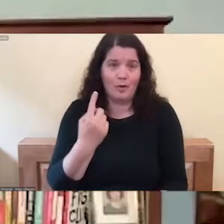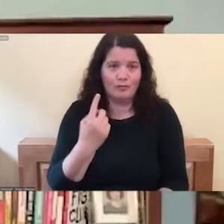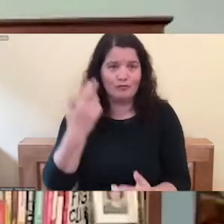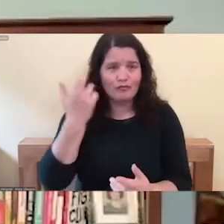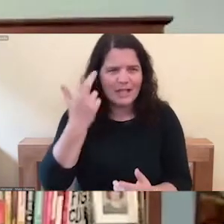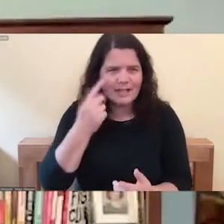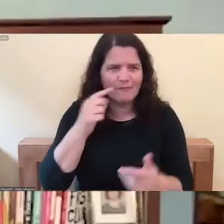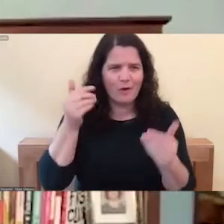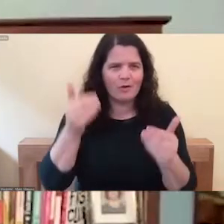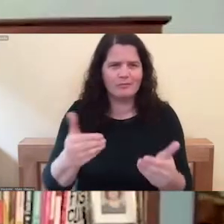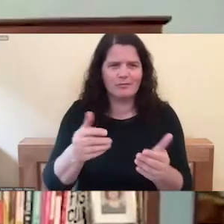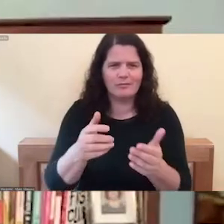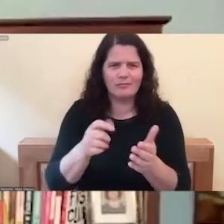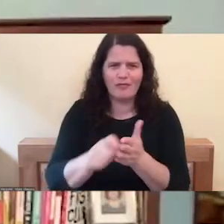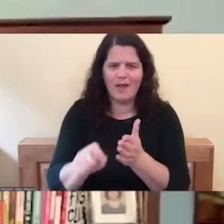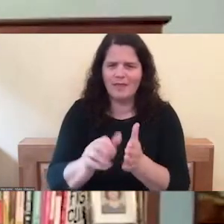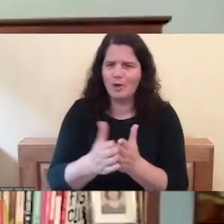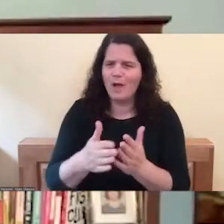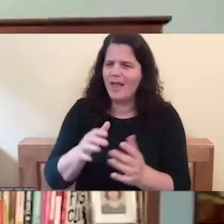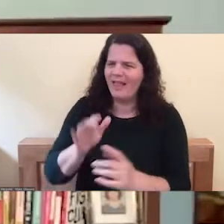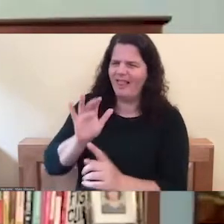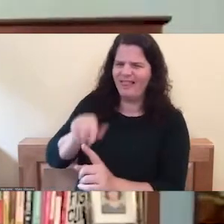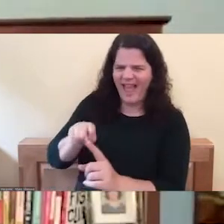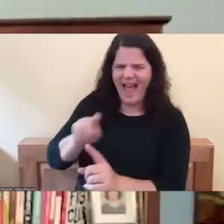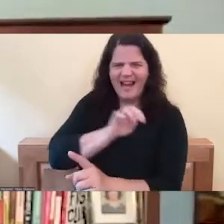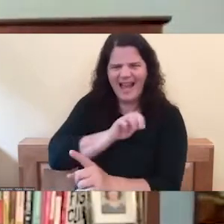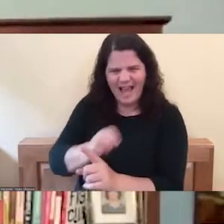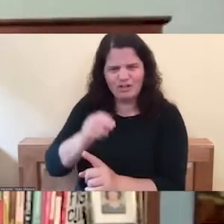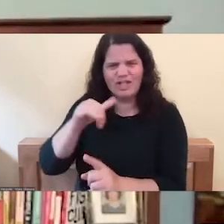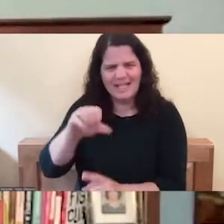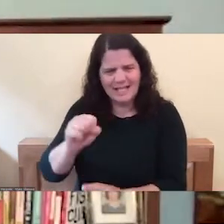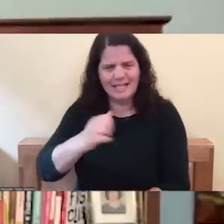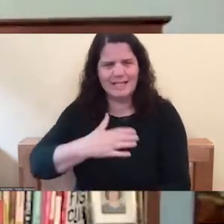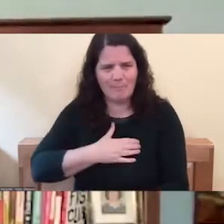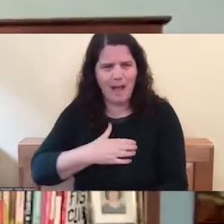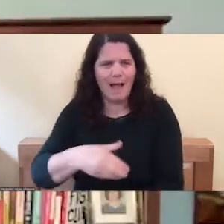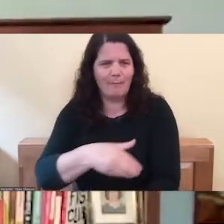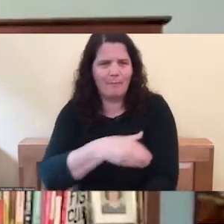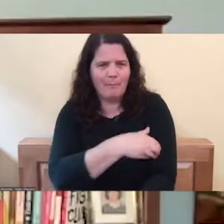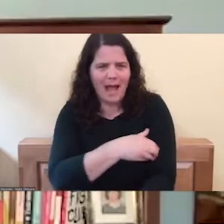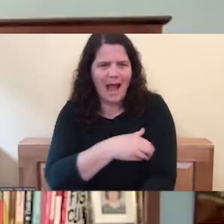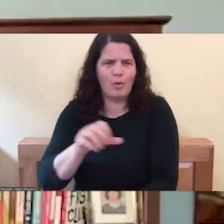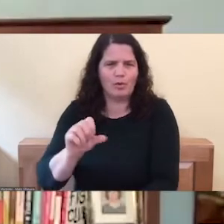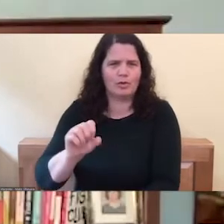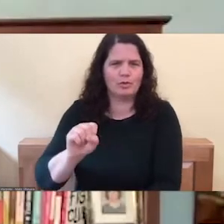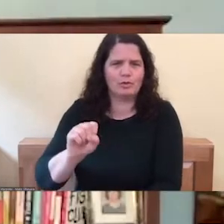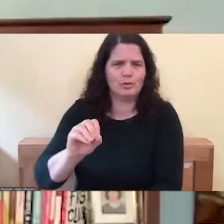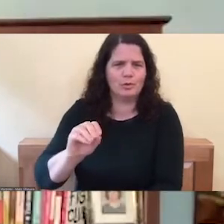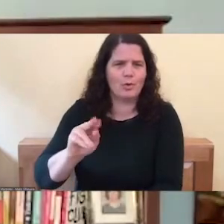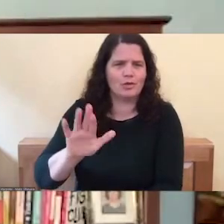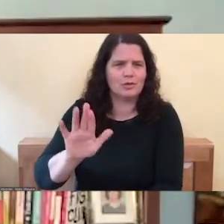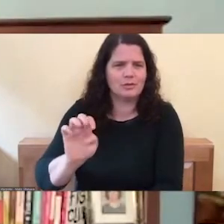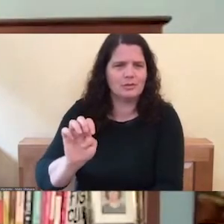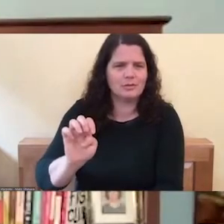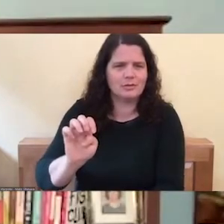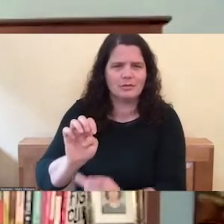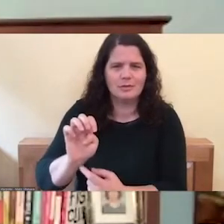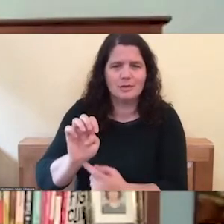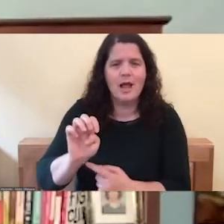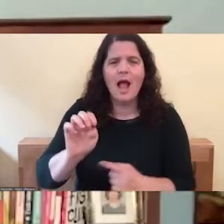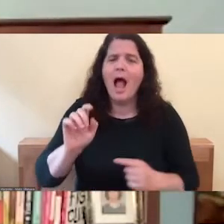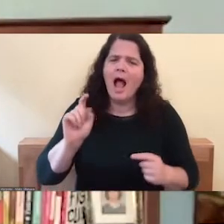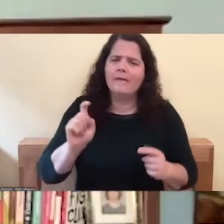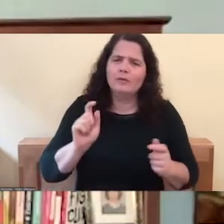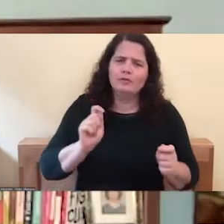is my power source. You know, if I had to change my personality so that I didn't have that, even though it does get me into trouble